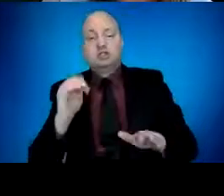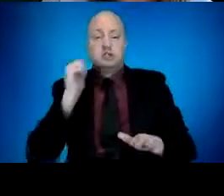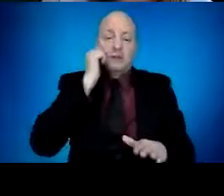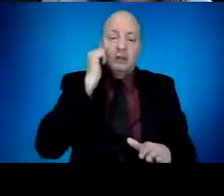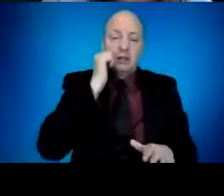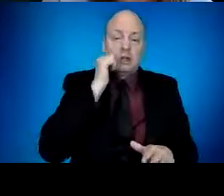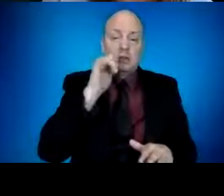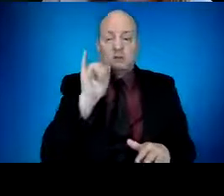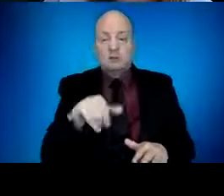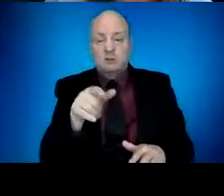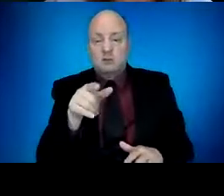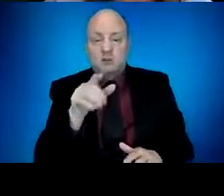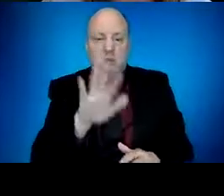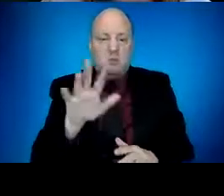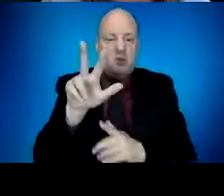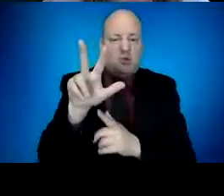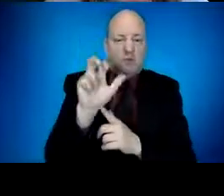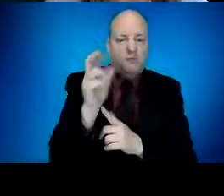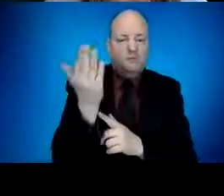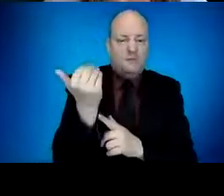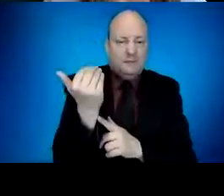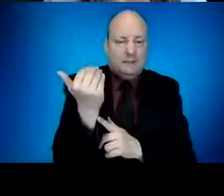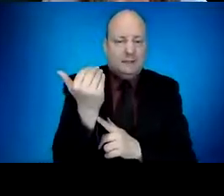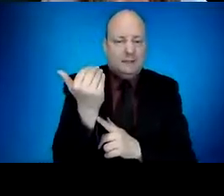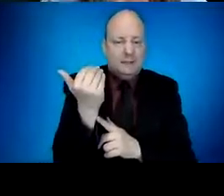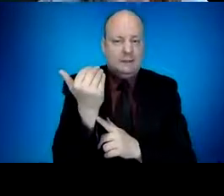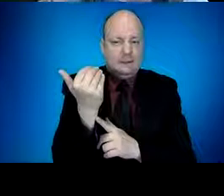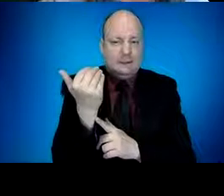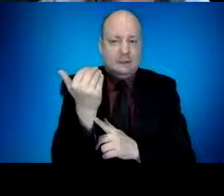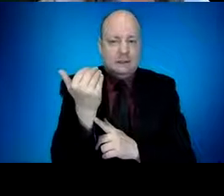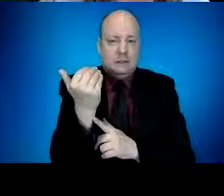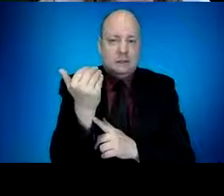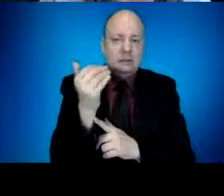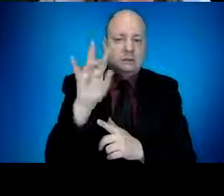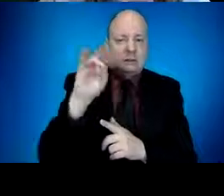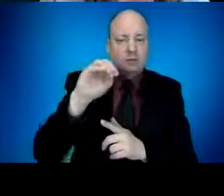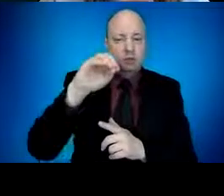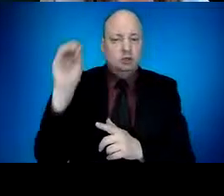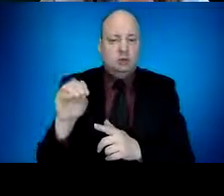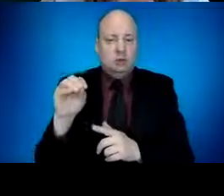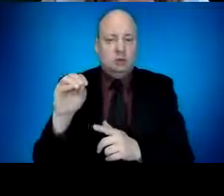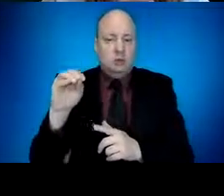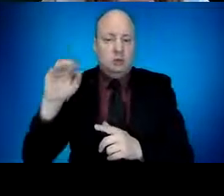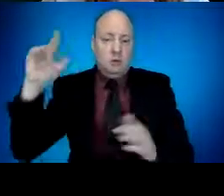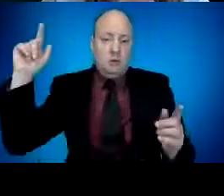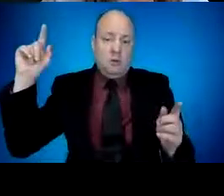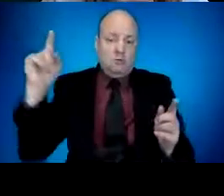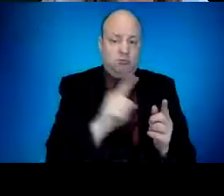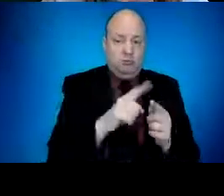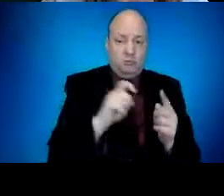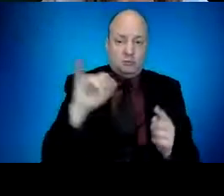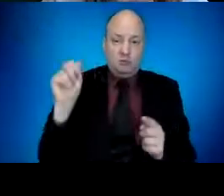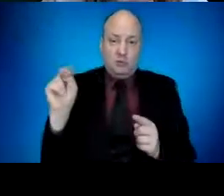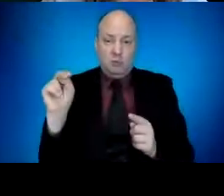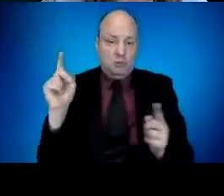73% since the beginning of the year and 52% since the beginning of February. Among U.S. Oregon is fourth